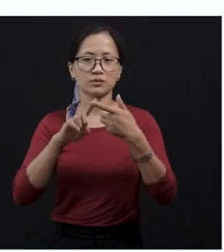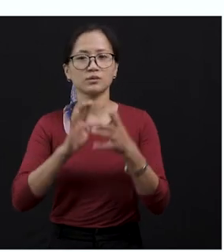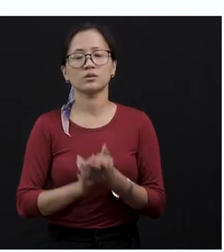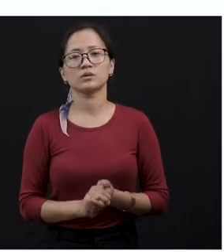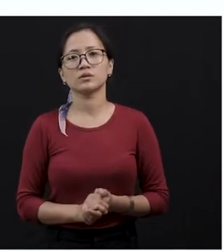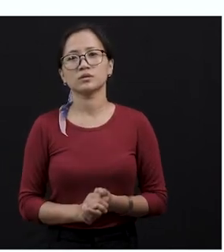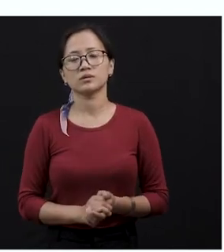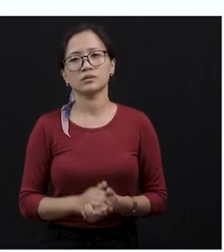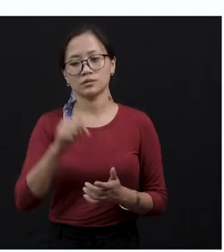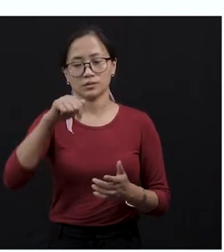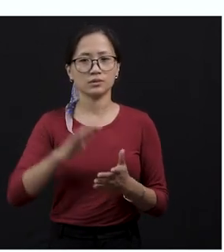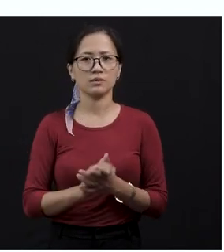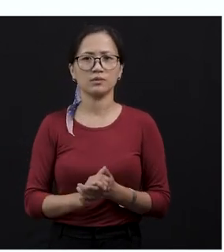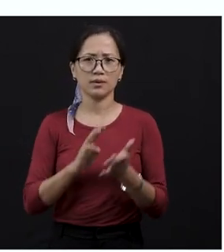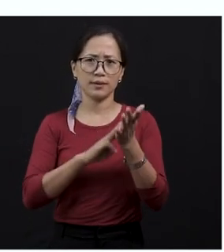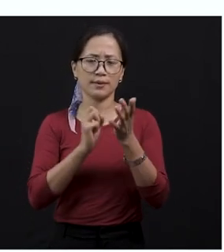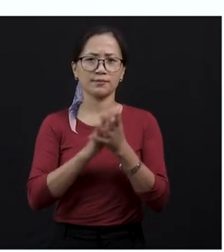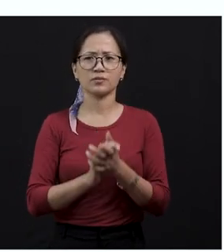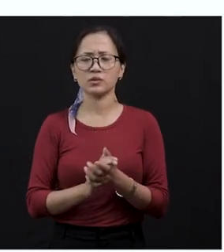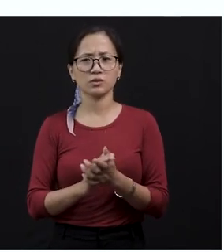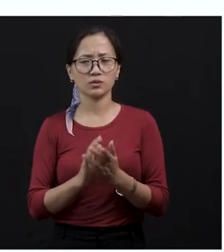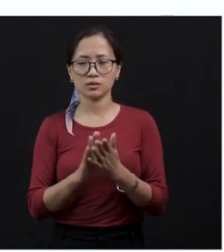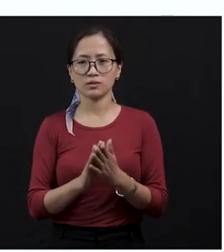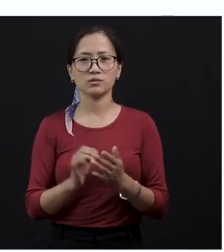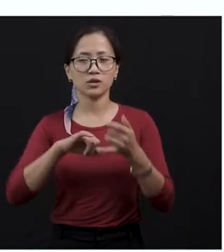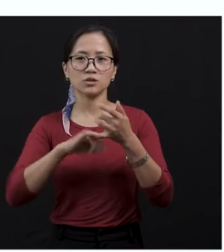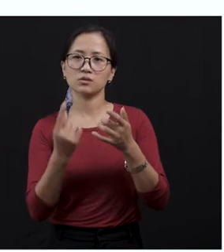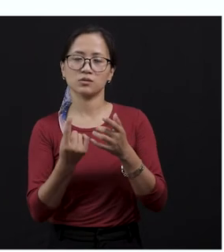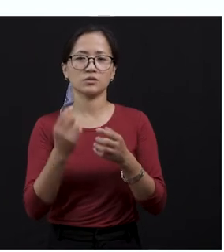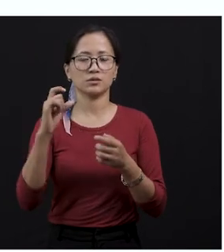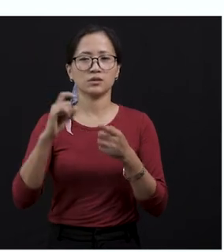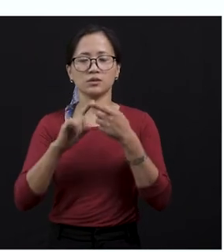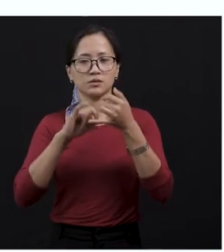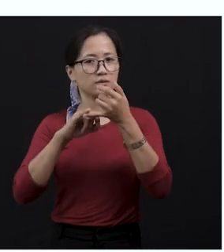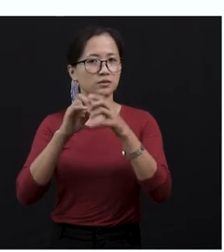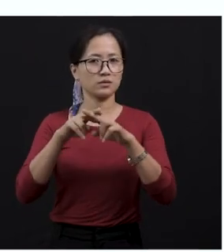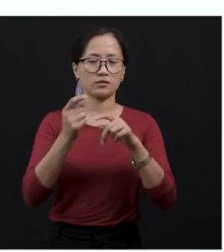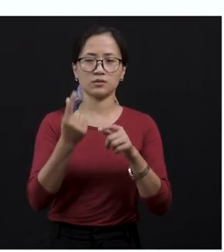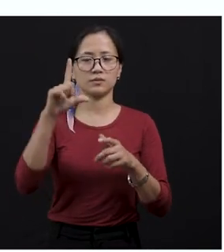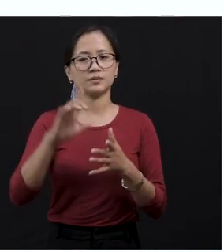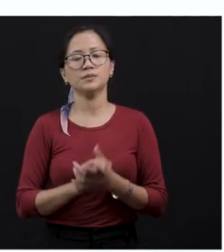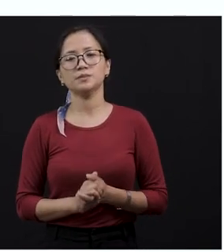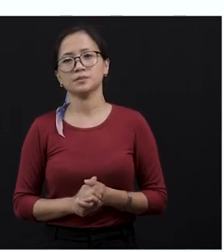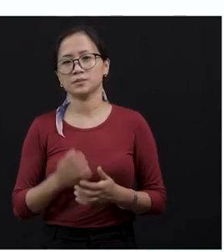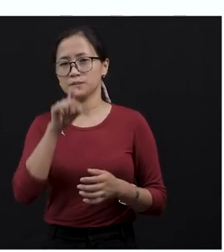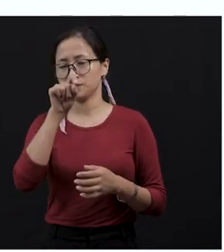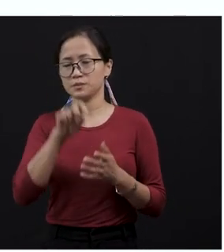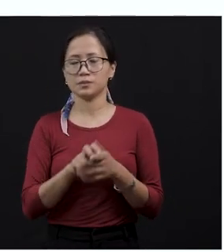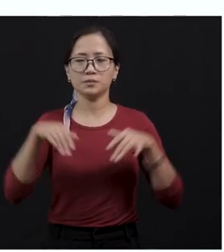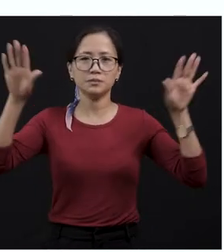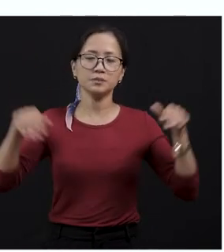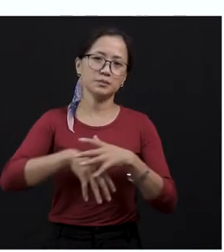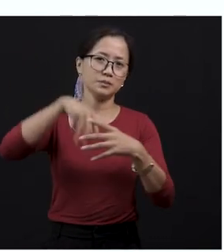And at this, the mangos was always successful in biting the cobra on the back. And the two birds also flew out again.